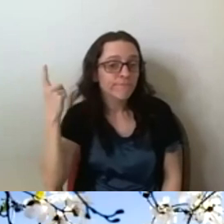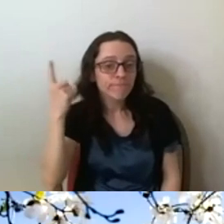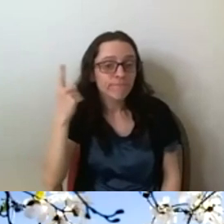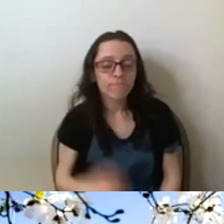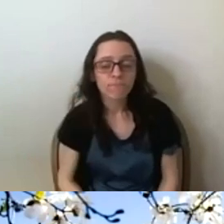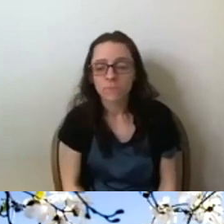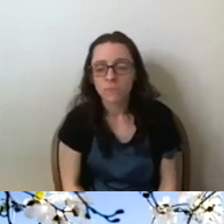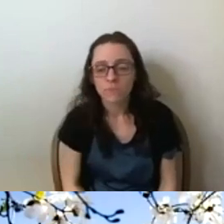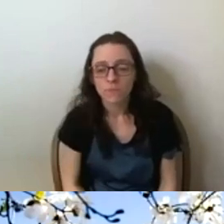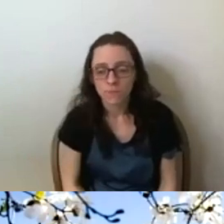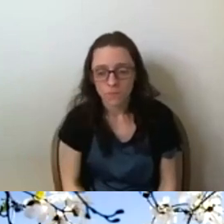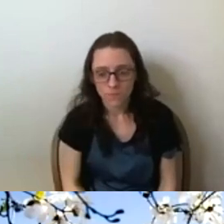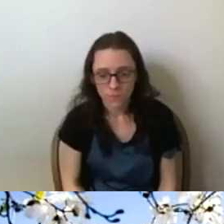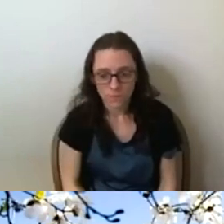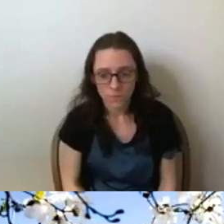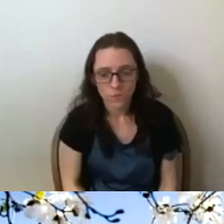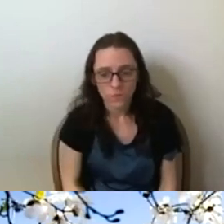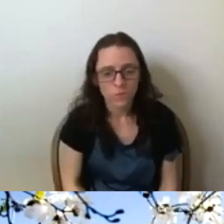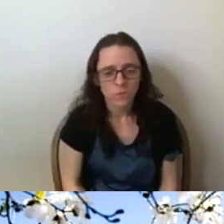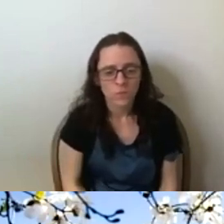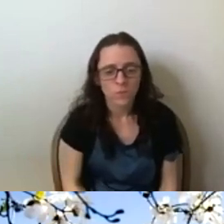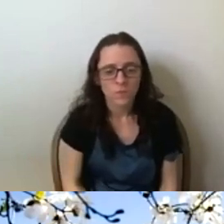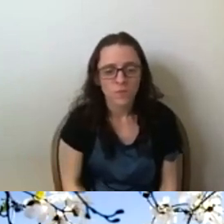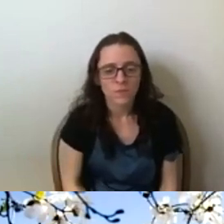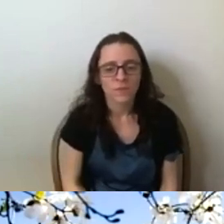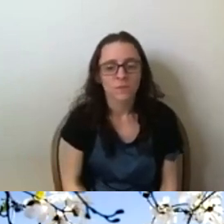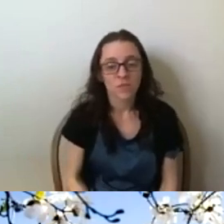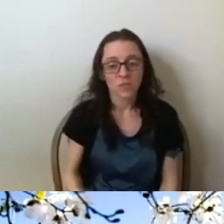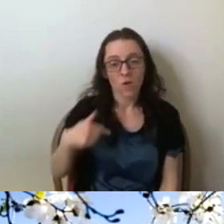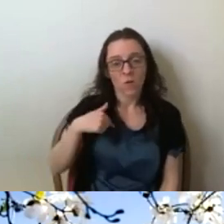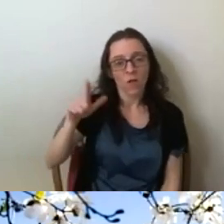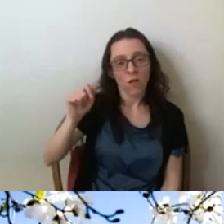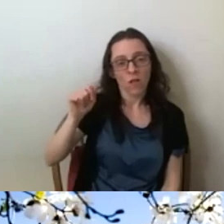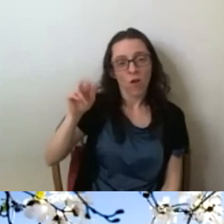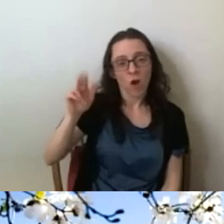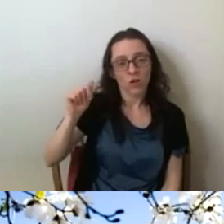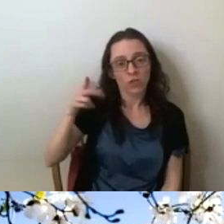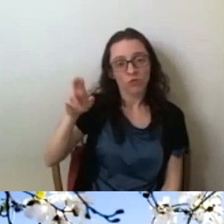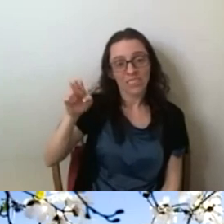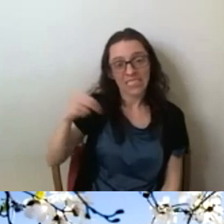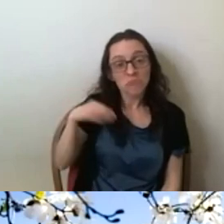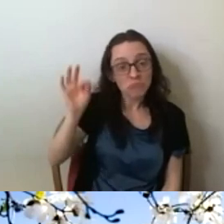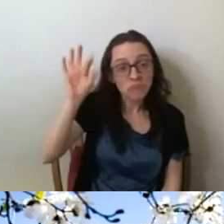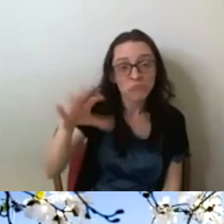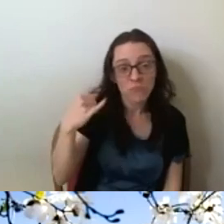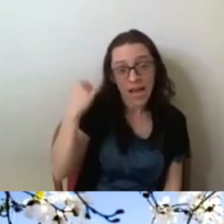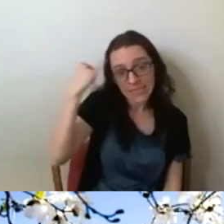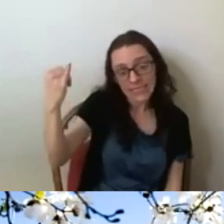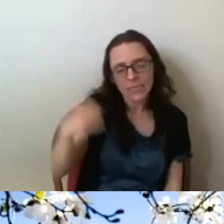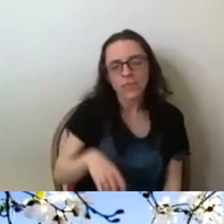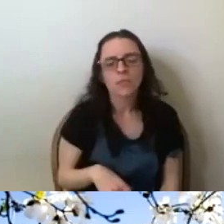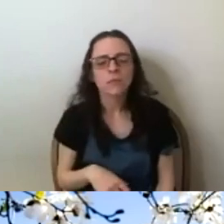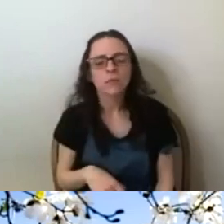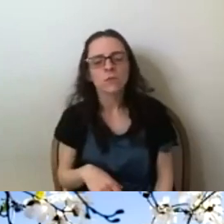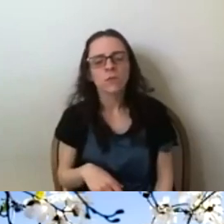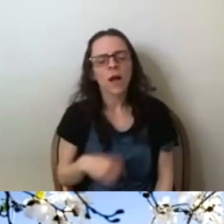Can I throw in a suggestion, Charlotte, and see, see if this gets, gets us anywhere? It seems to me that the question